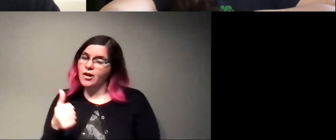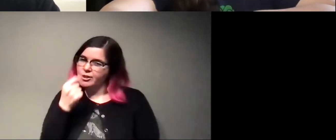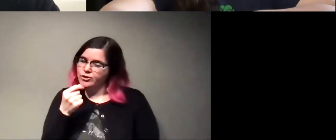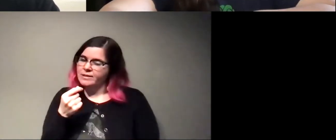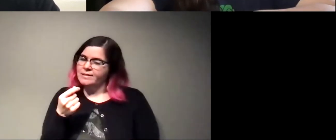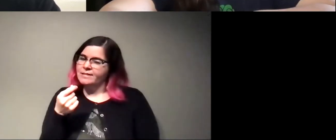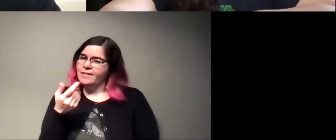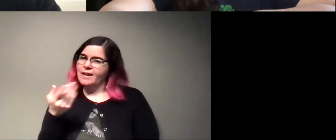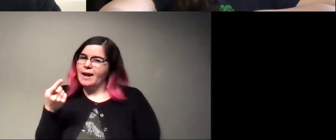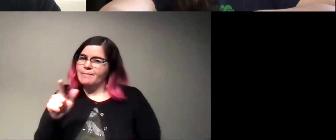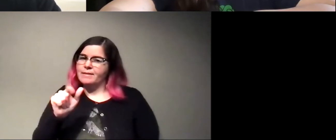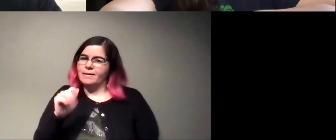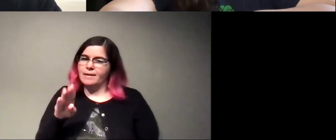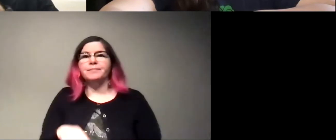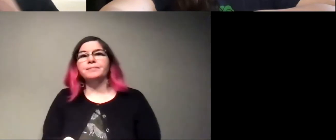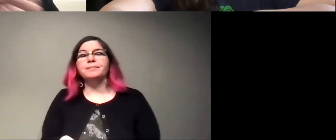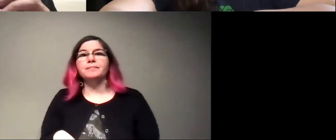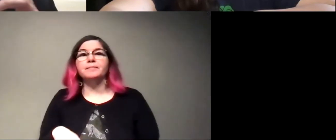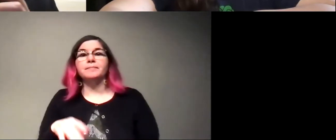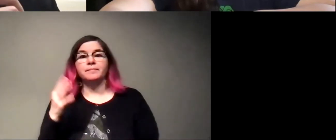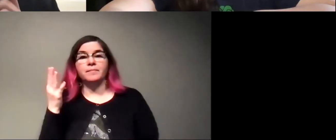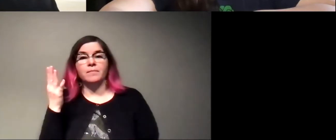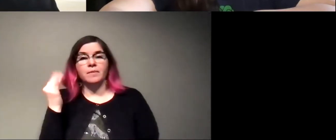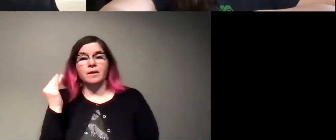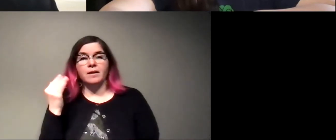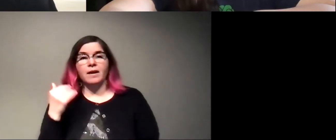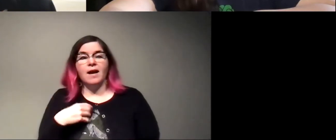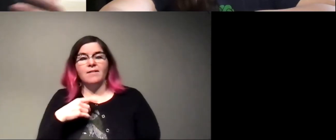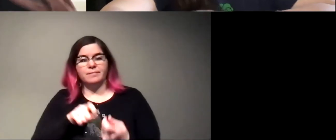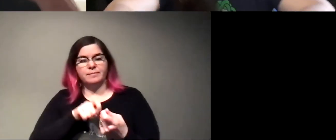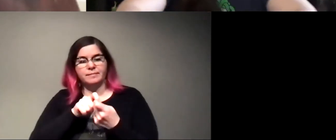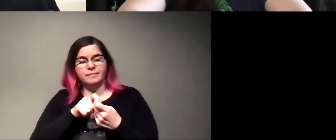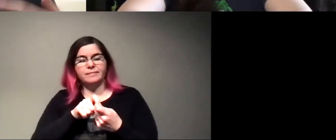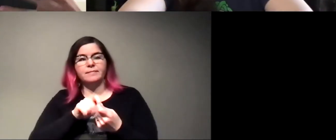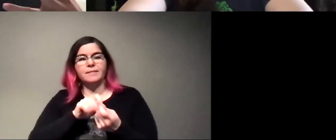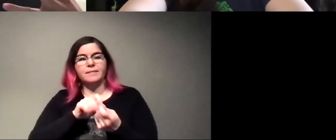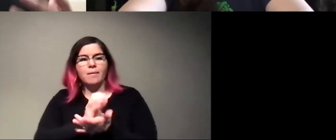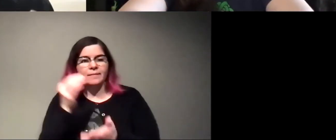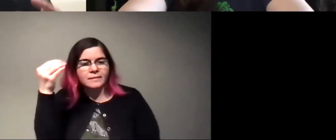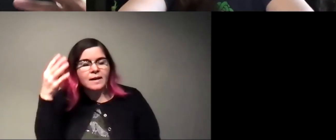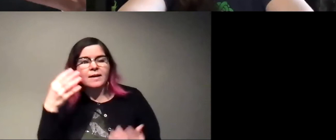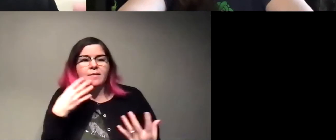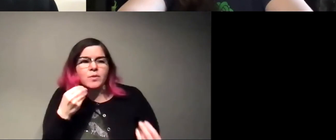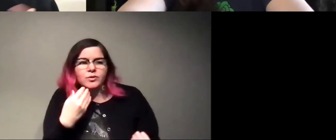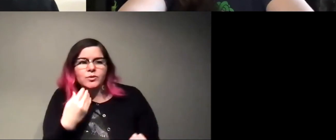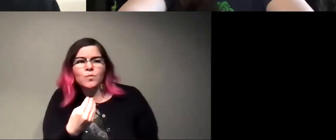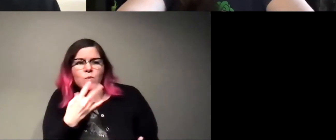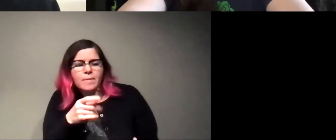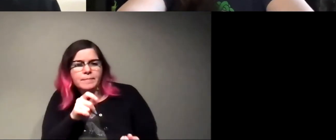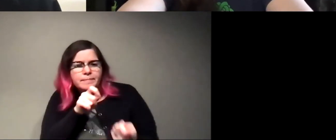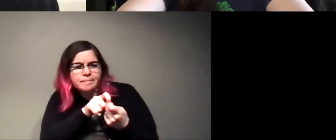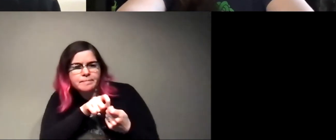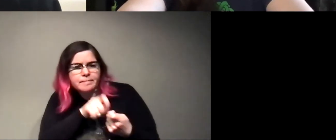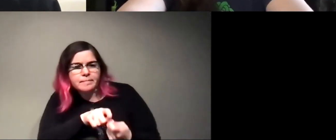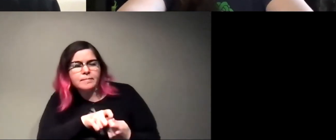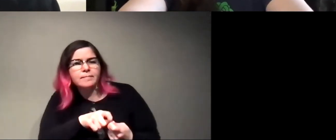that happens in the lab. Um, because there's a really particular amount of sunlight and moisture and warmth and environmental things that